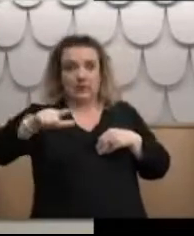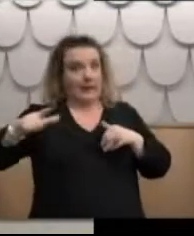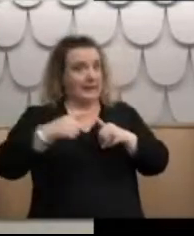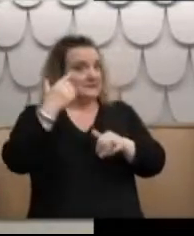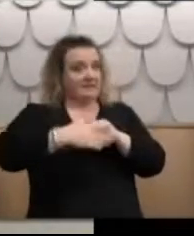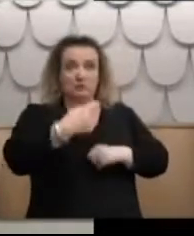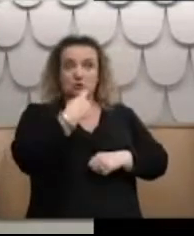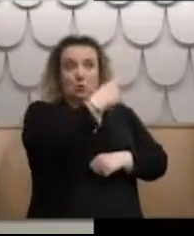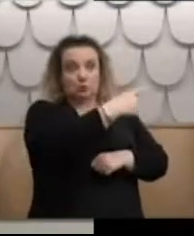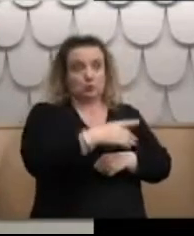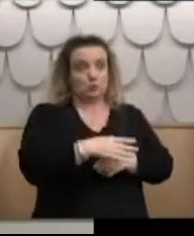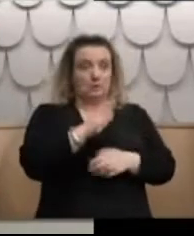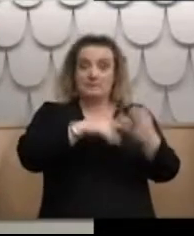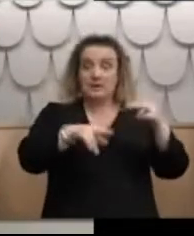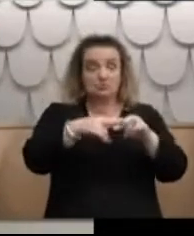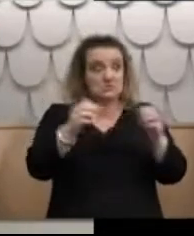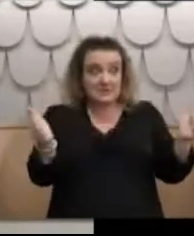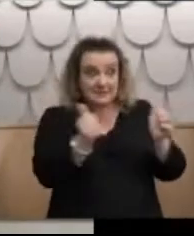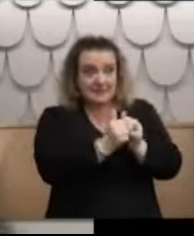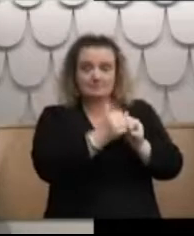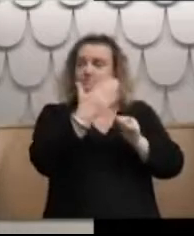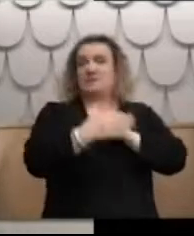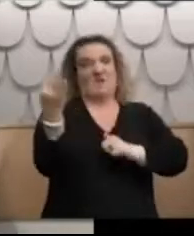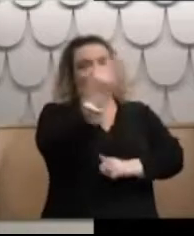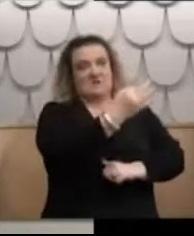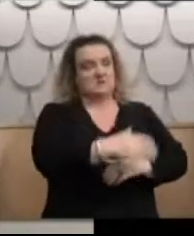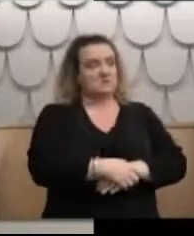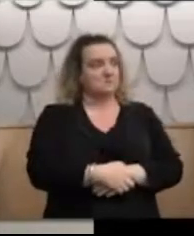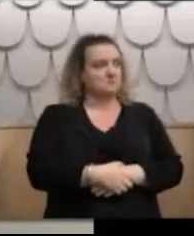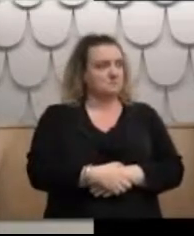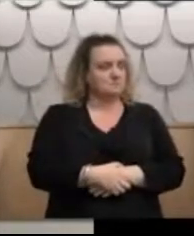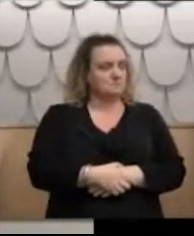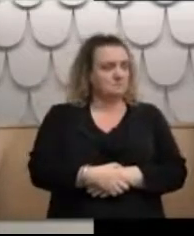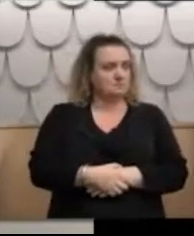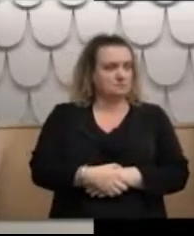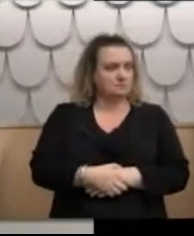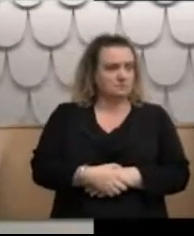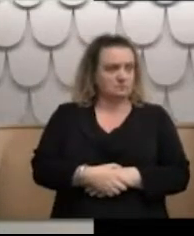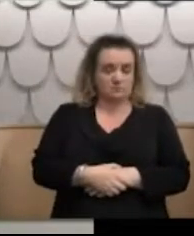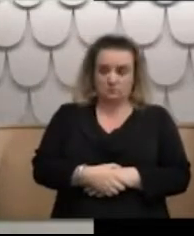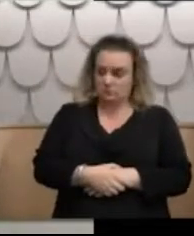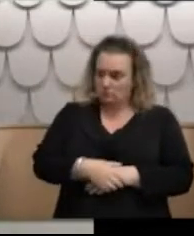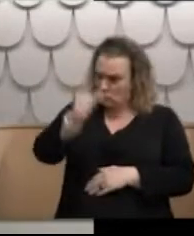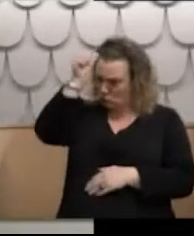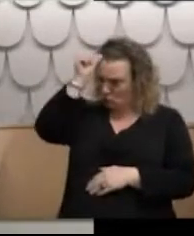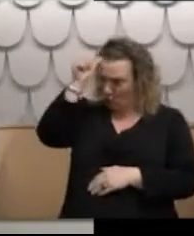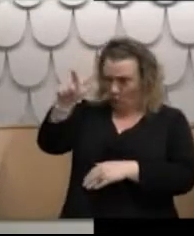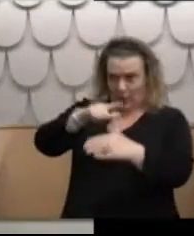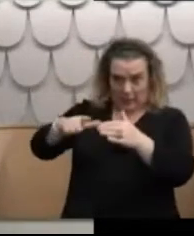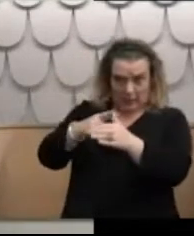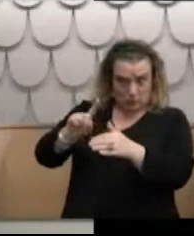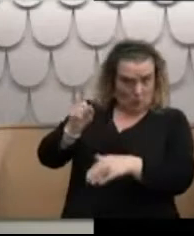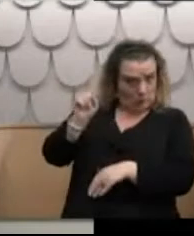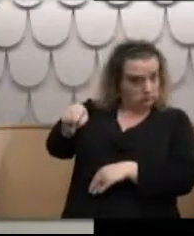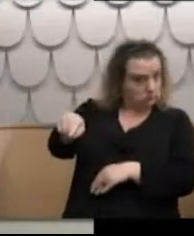And my serious consent was never asked for. Can I just stop you there, Fred. Did you know about Lake Ellis at all